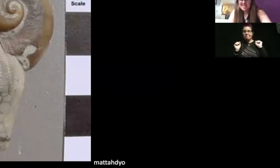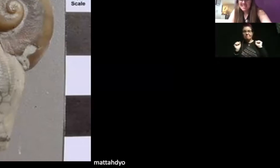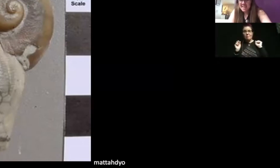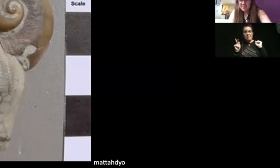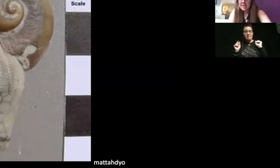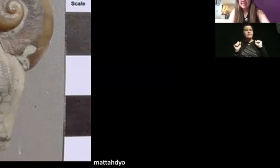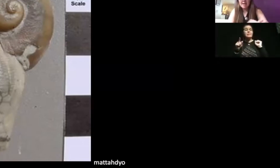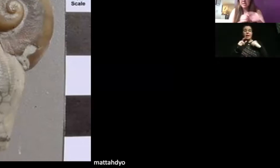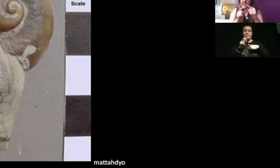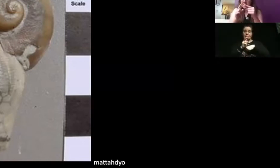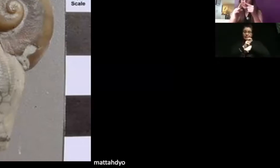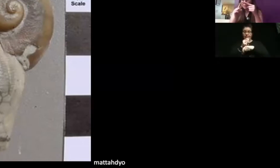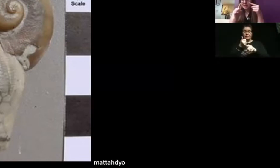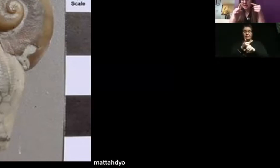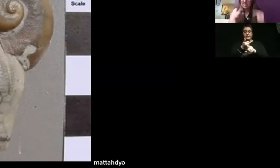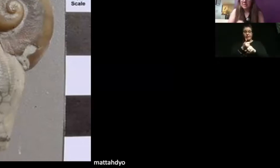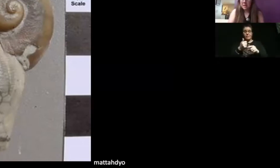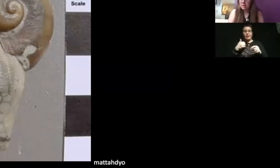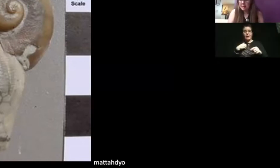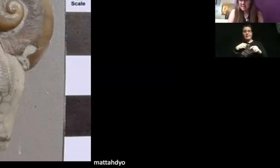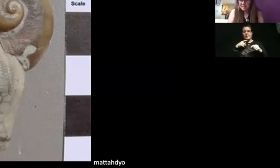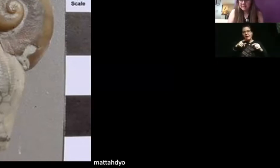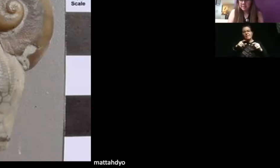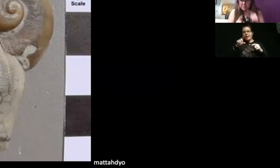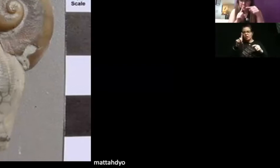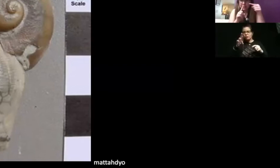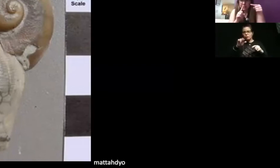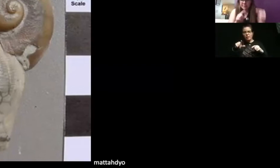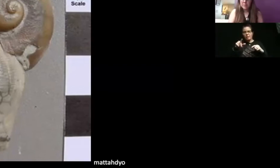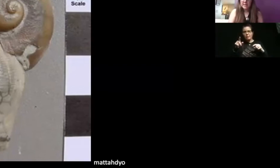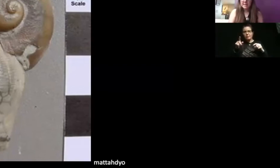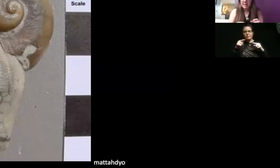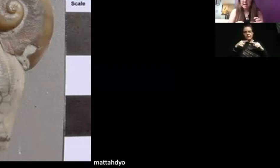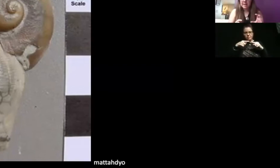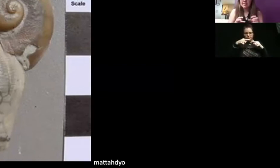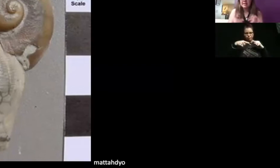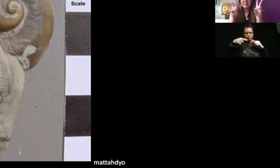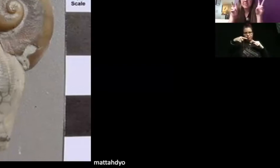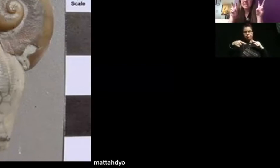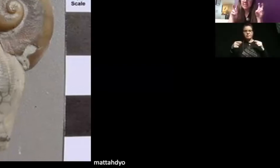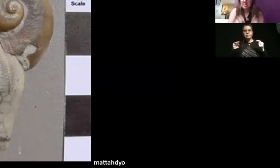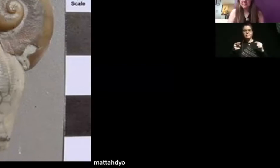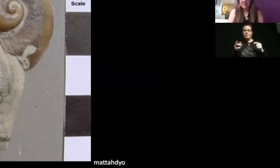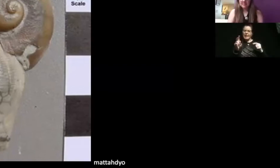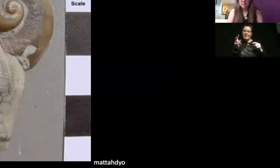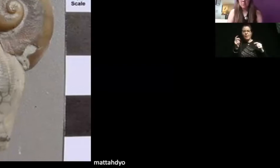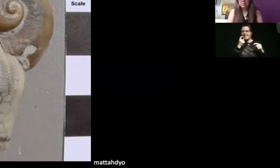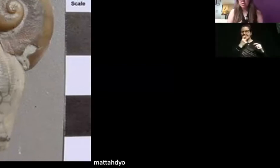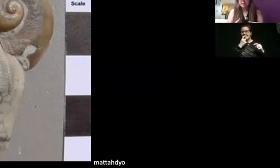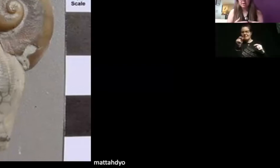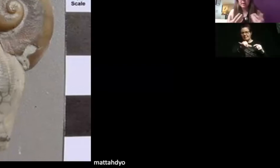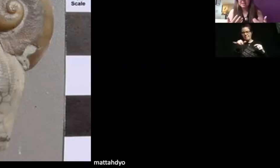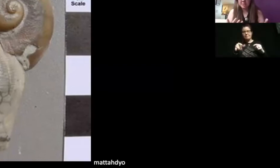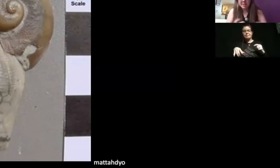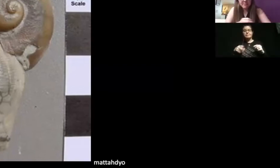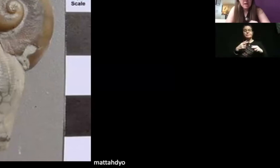the snail has actually has a little drill. A lot of snails have a little drill. Okay? It's kind of like their teeth. So it's called